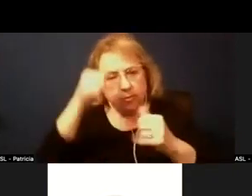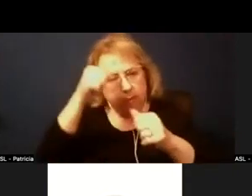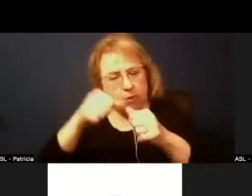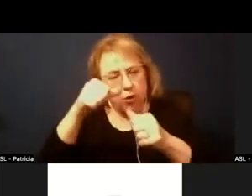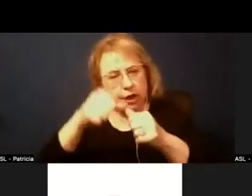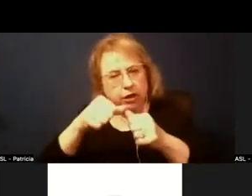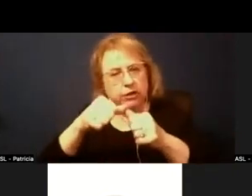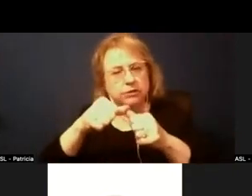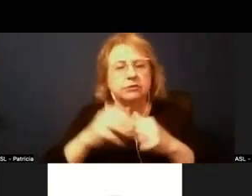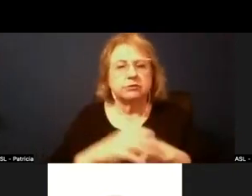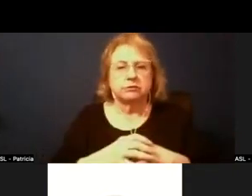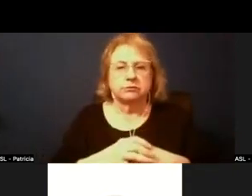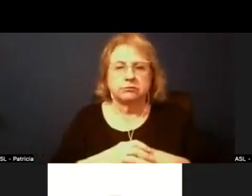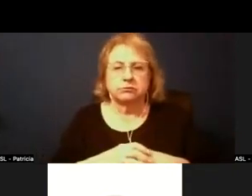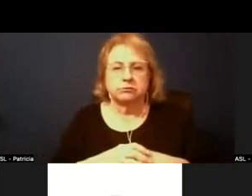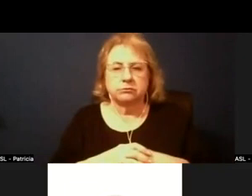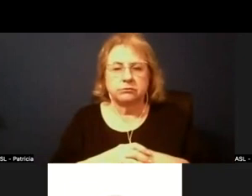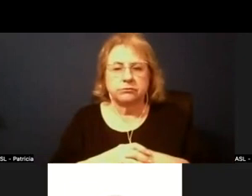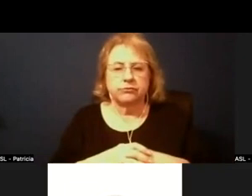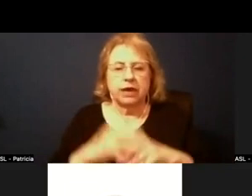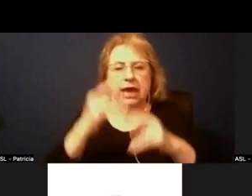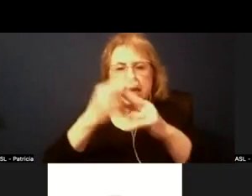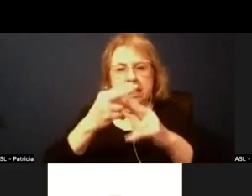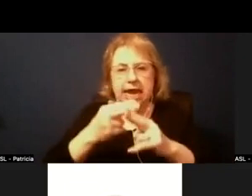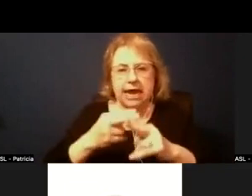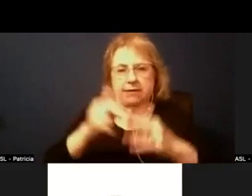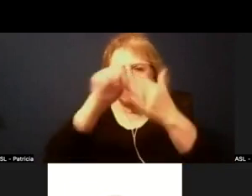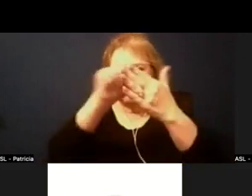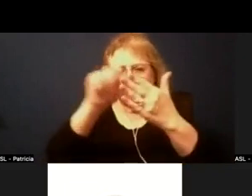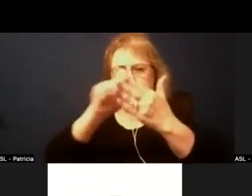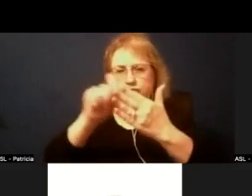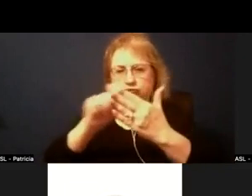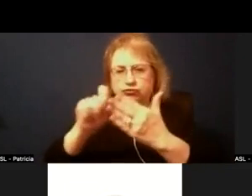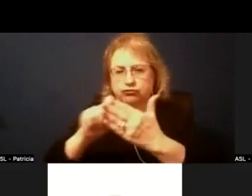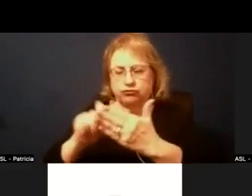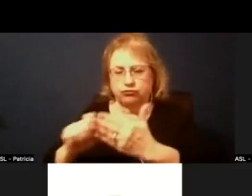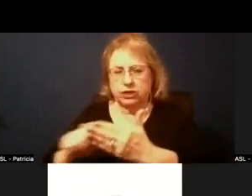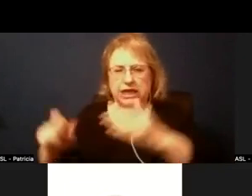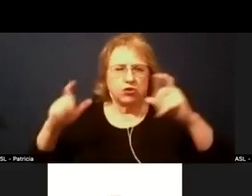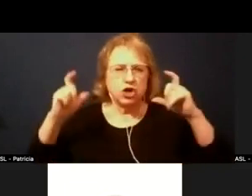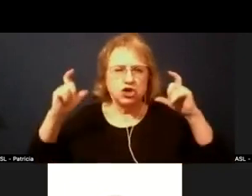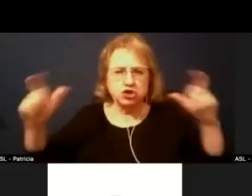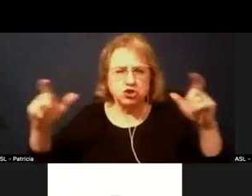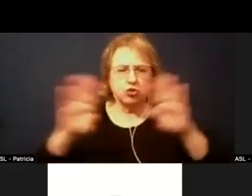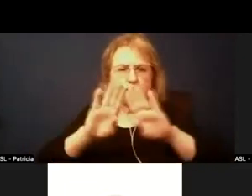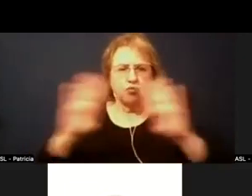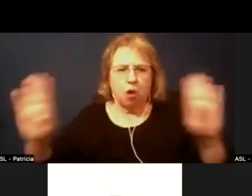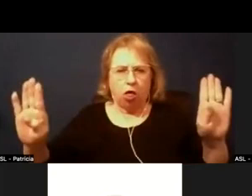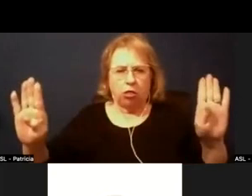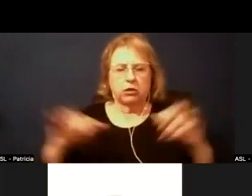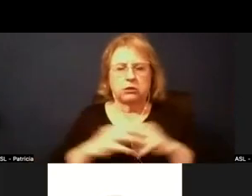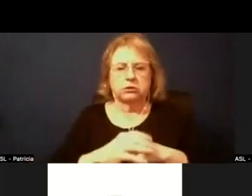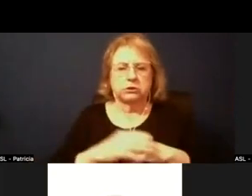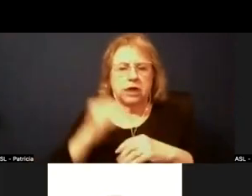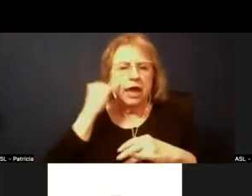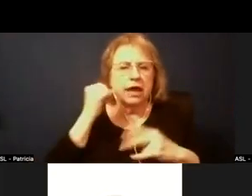names inscripted into a huge wall, I believe. And so if